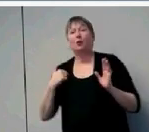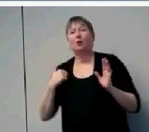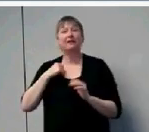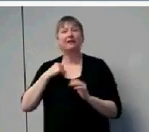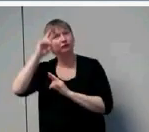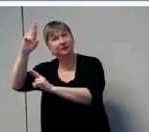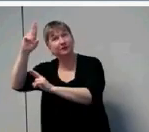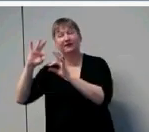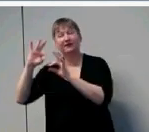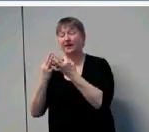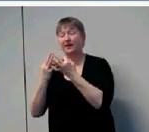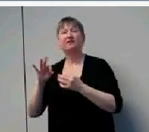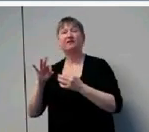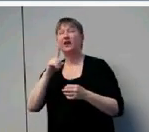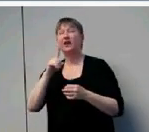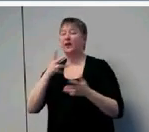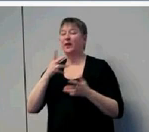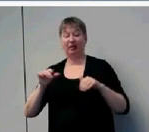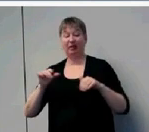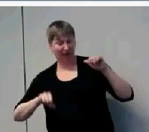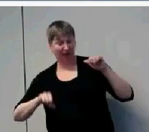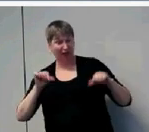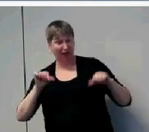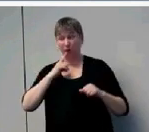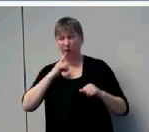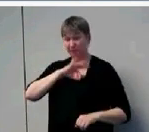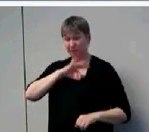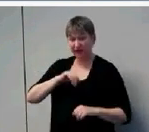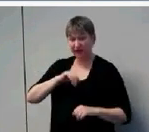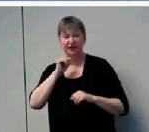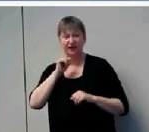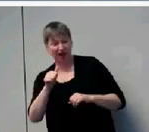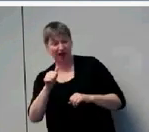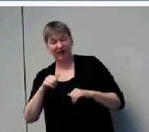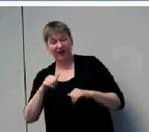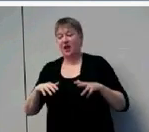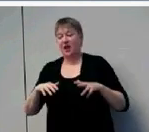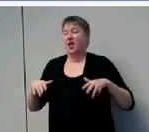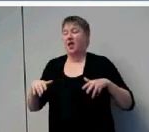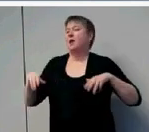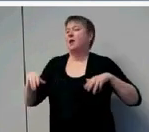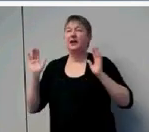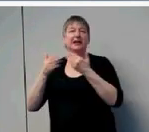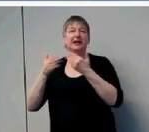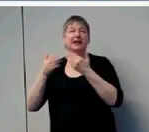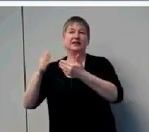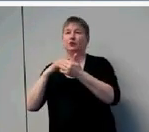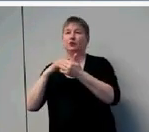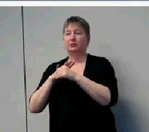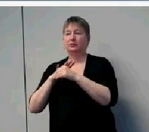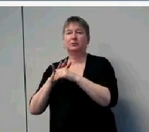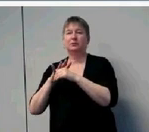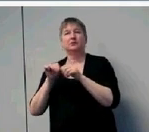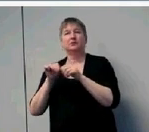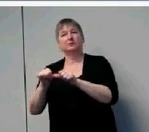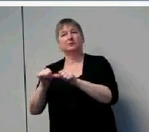ambivalent, they're not sure that their child is gaining that much from the hearing aid, it's really hard to persist when the infant